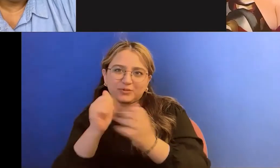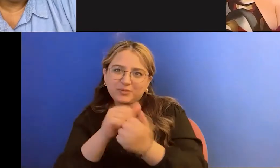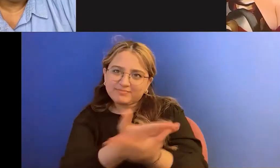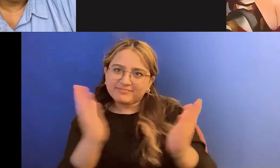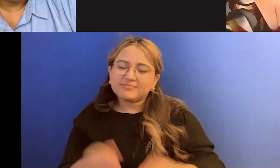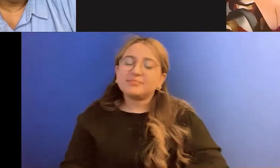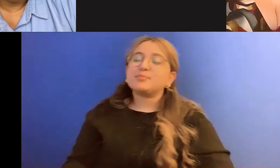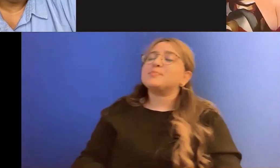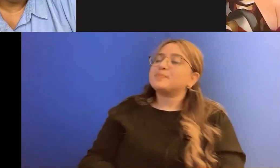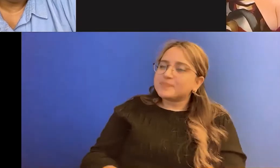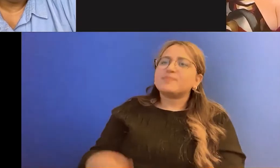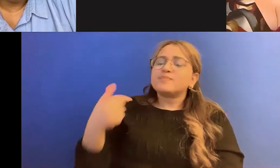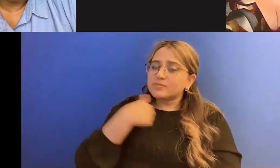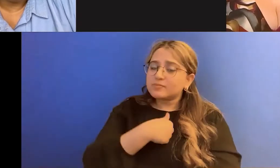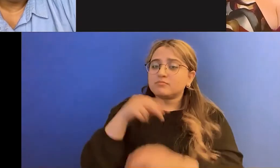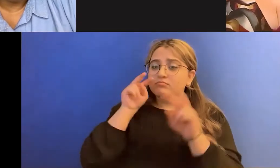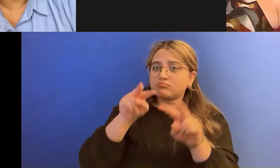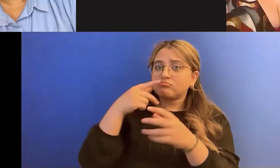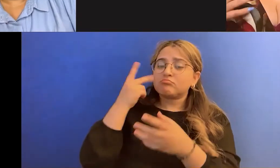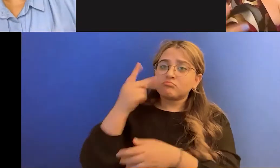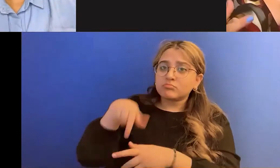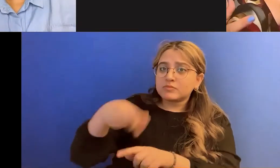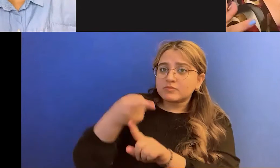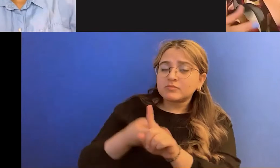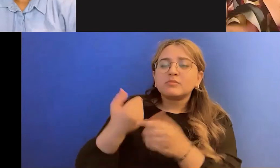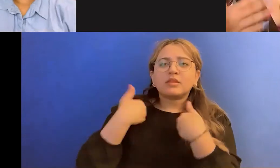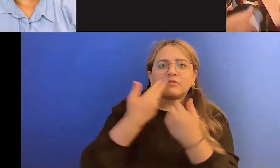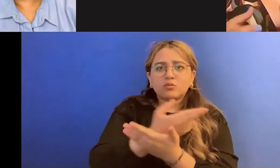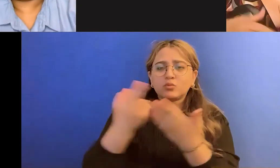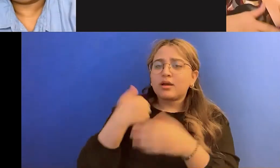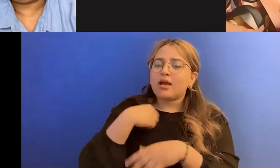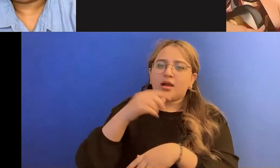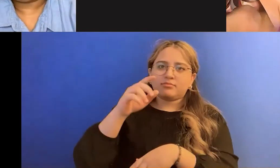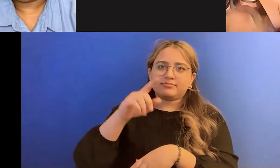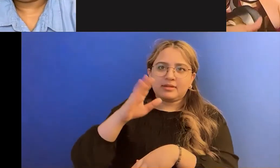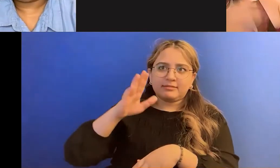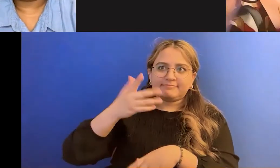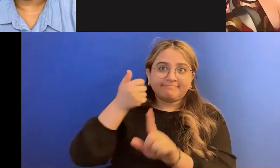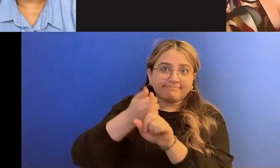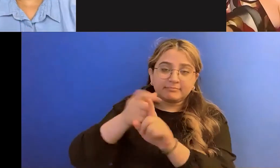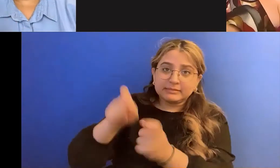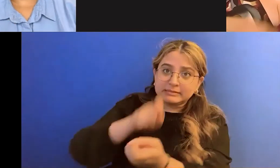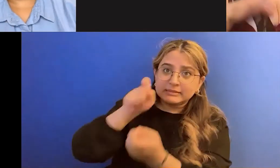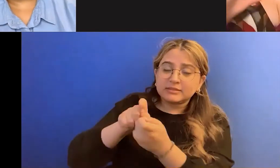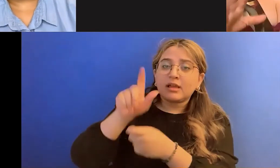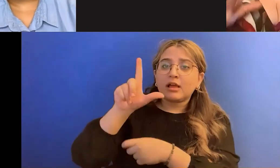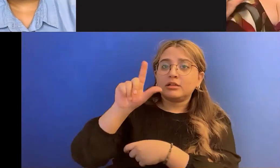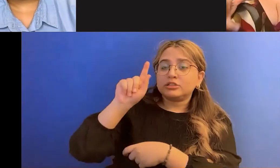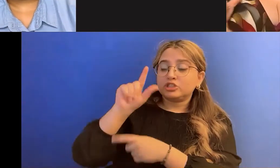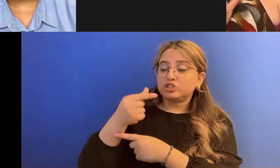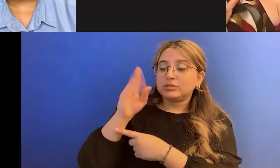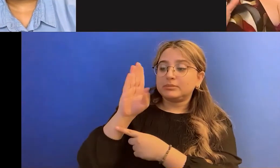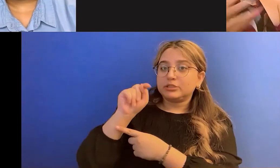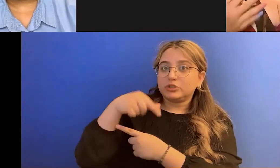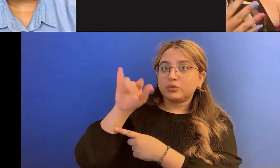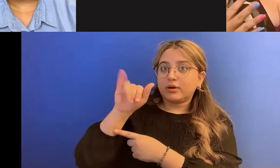uh, of a couple of resources that I'll mention that are not specifically, um, LGBTQIA mask resources, but just for